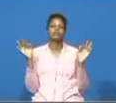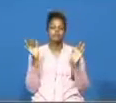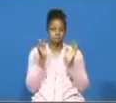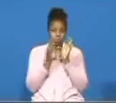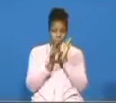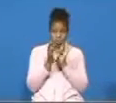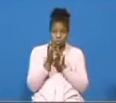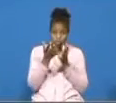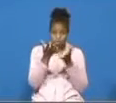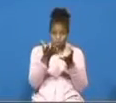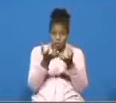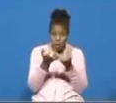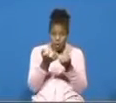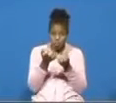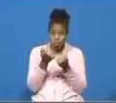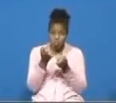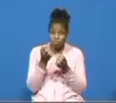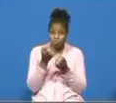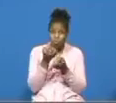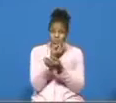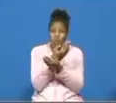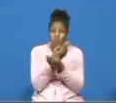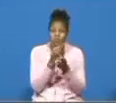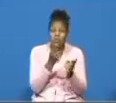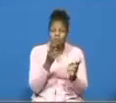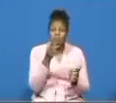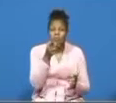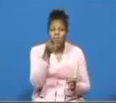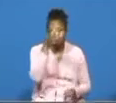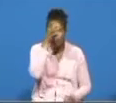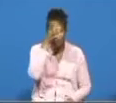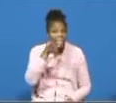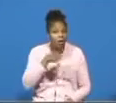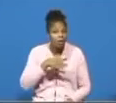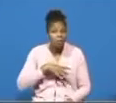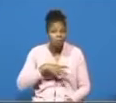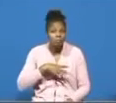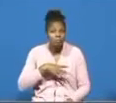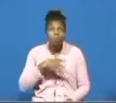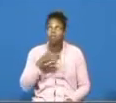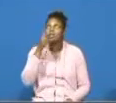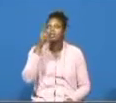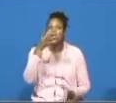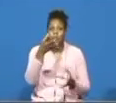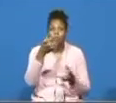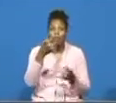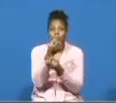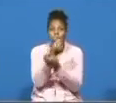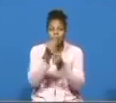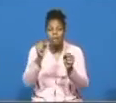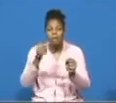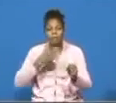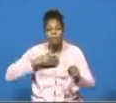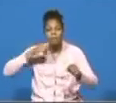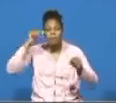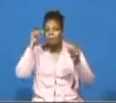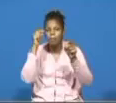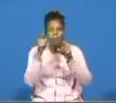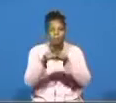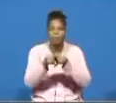no time to waste somebody no time